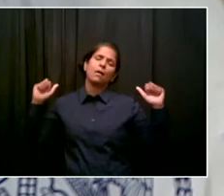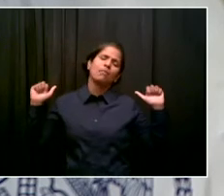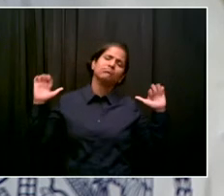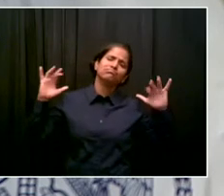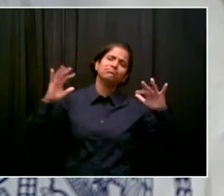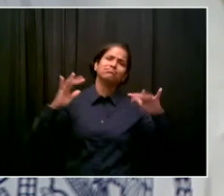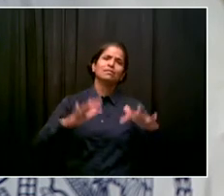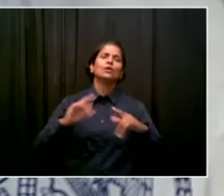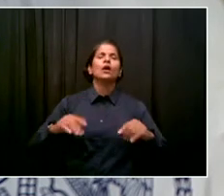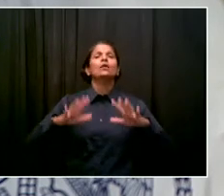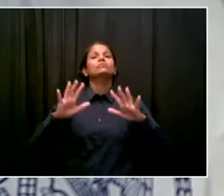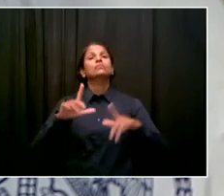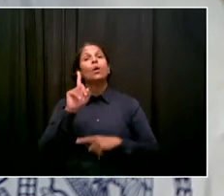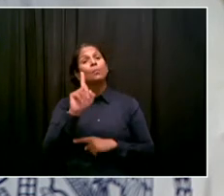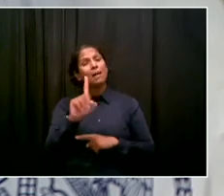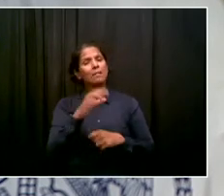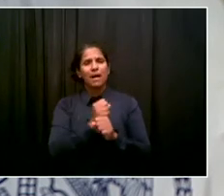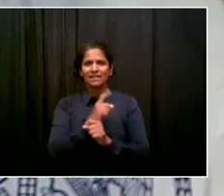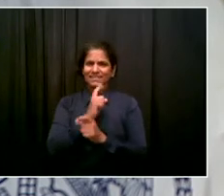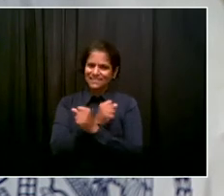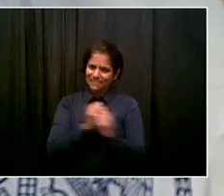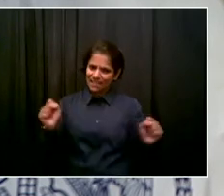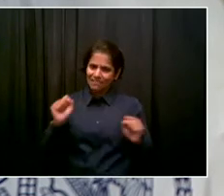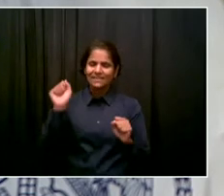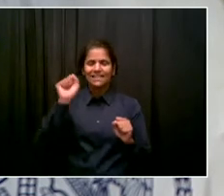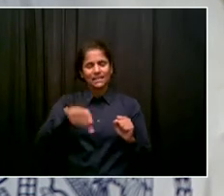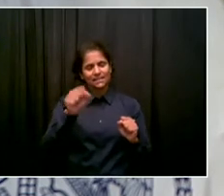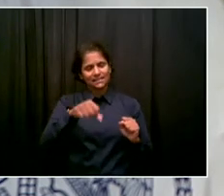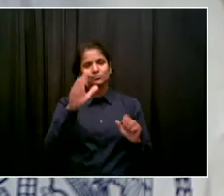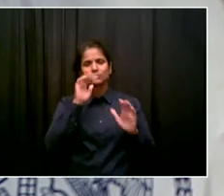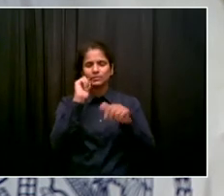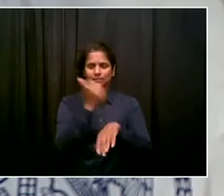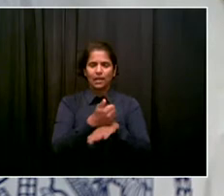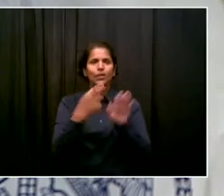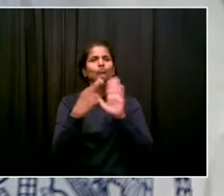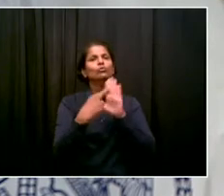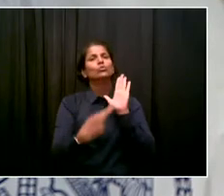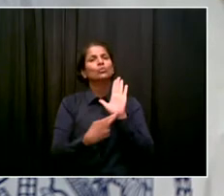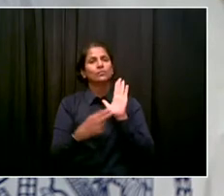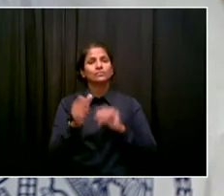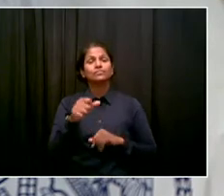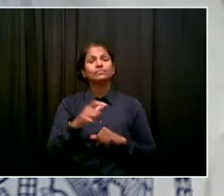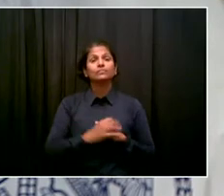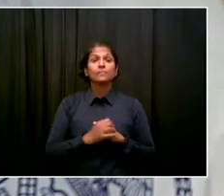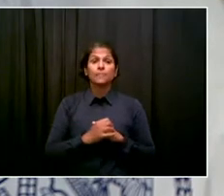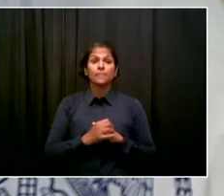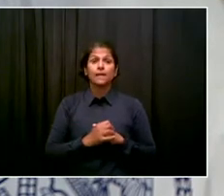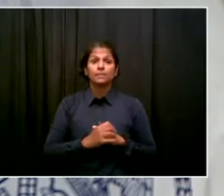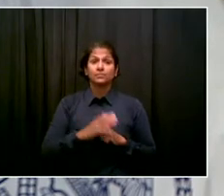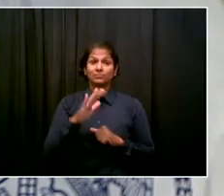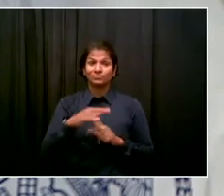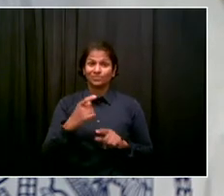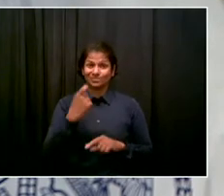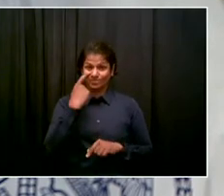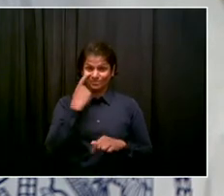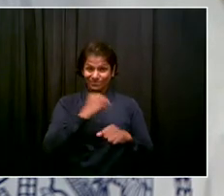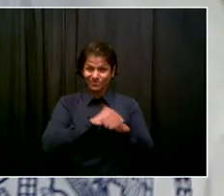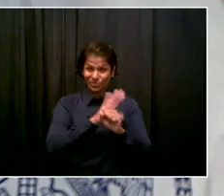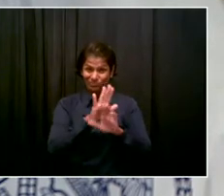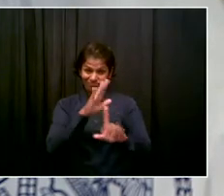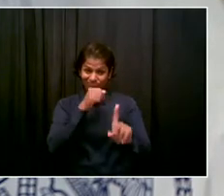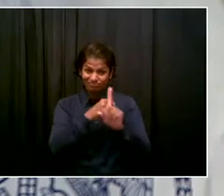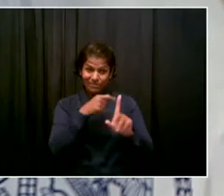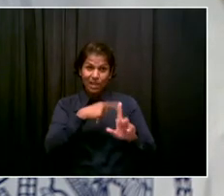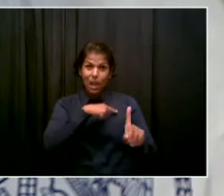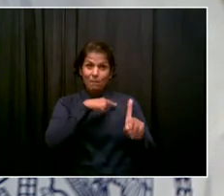on the COVID positivity on June 7th, and we're talking about a concert a couple of months away, I feel very good about our ability to keep people safe